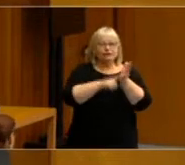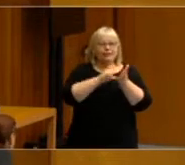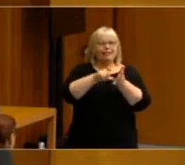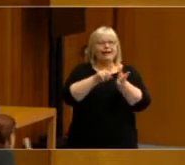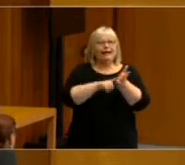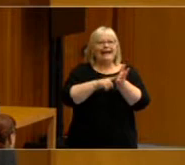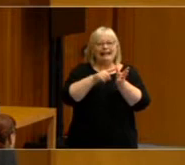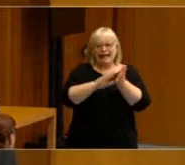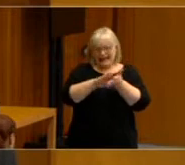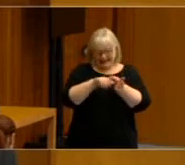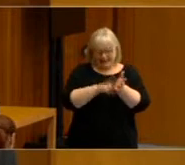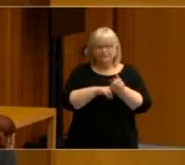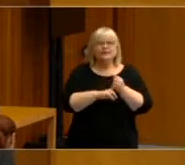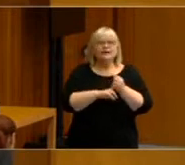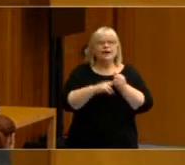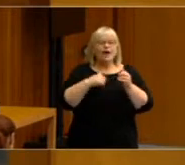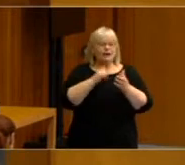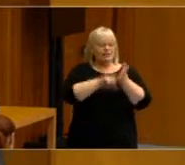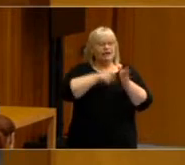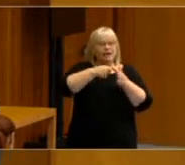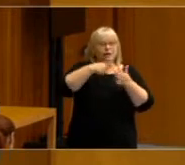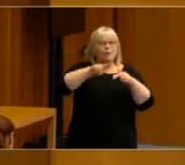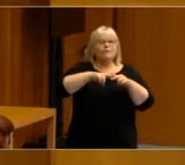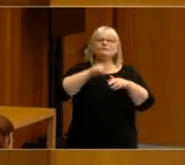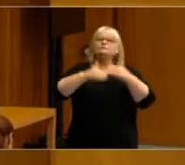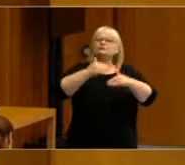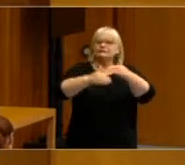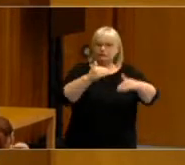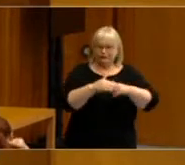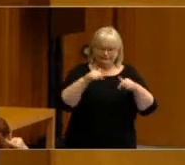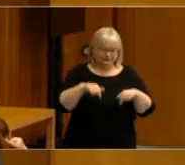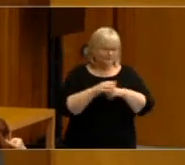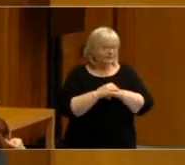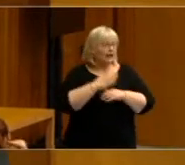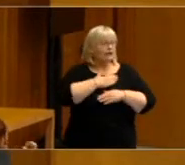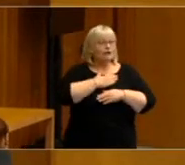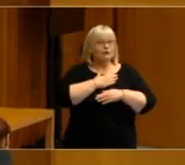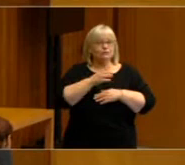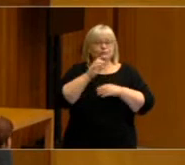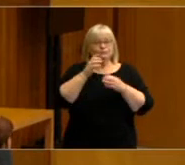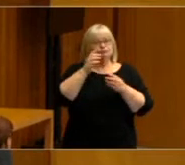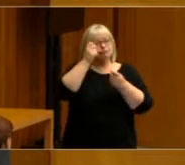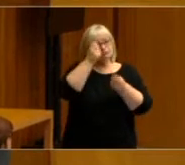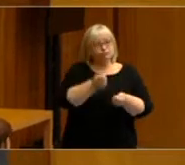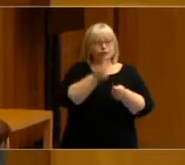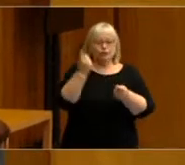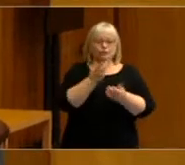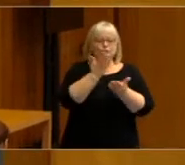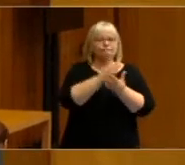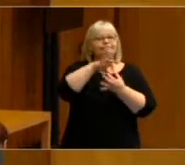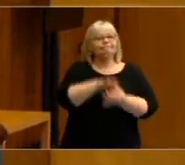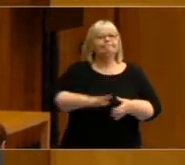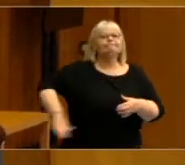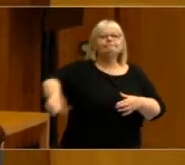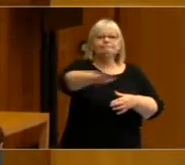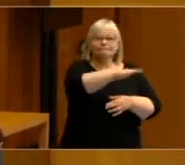and I'm the Clerk Assistant Procedure with the Department of the Senate. I would like to begin by acknowledging the traditional custodians of the